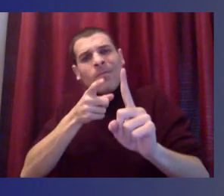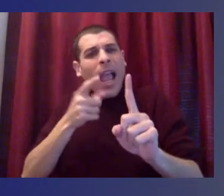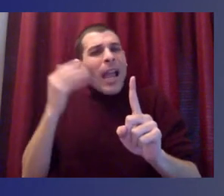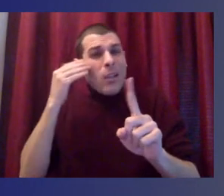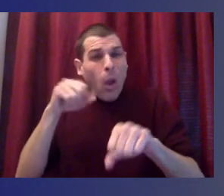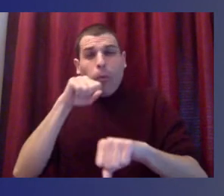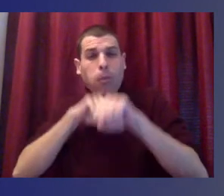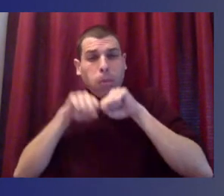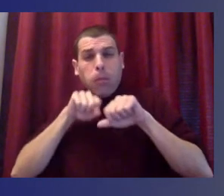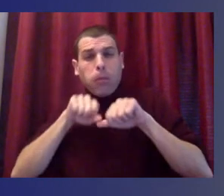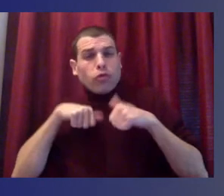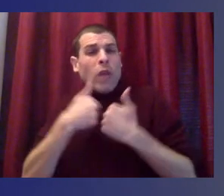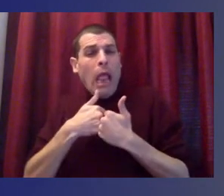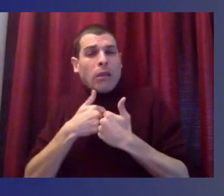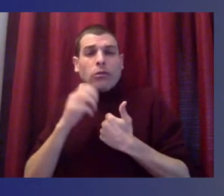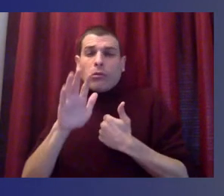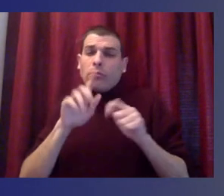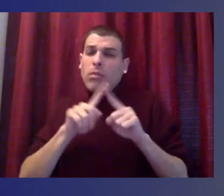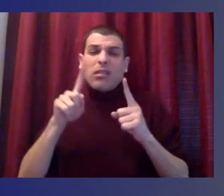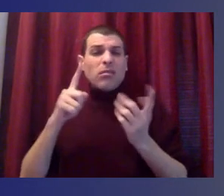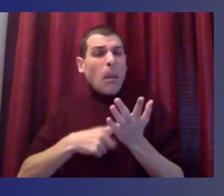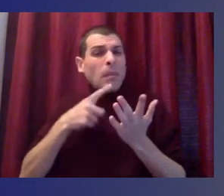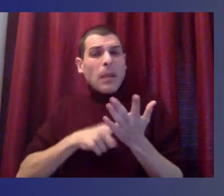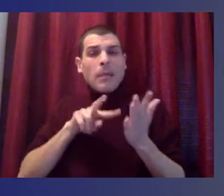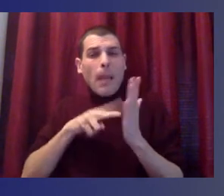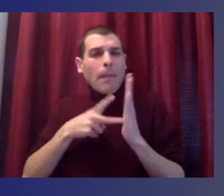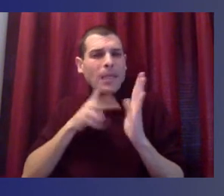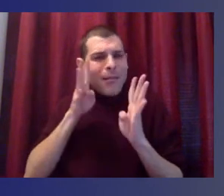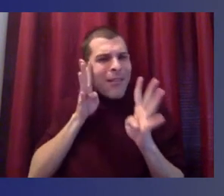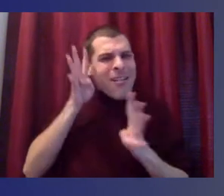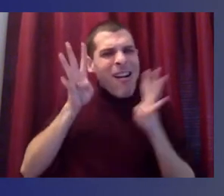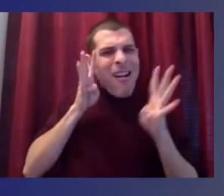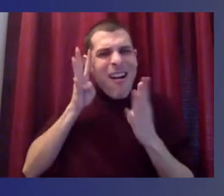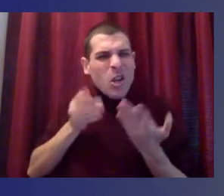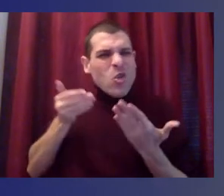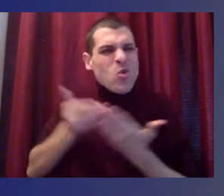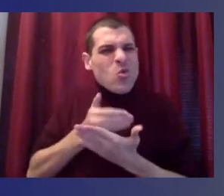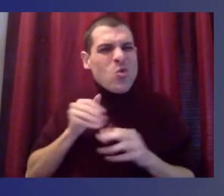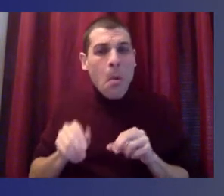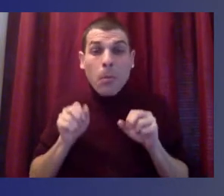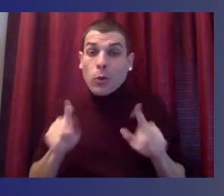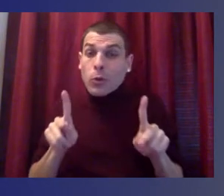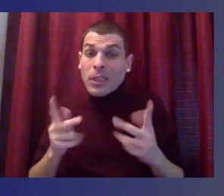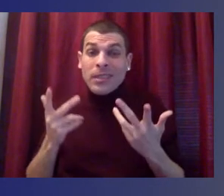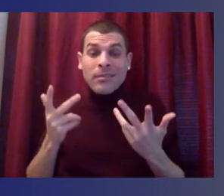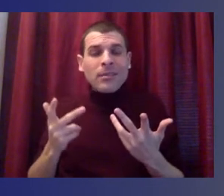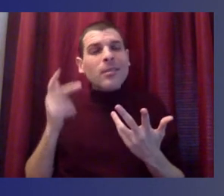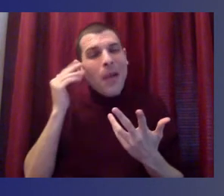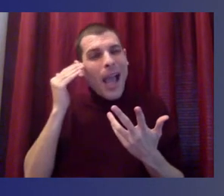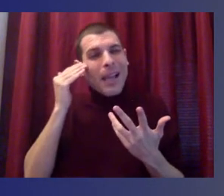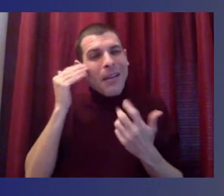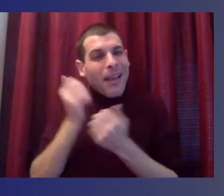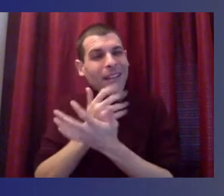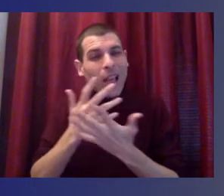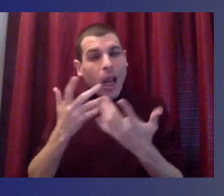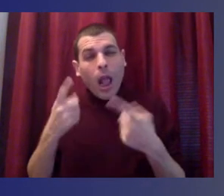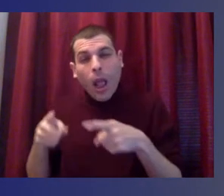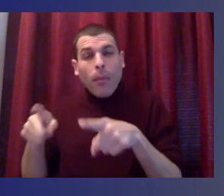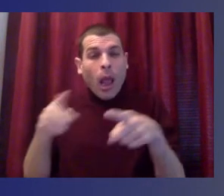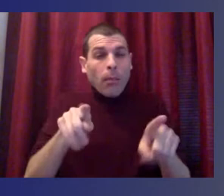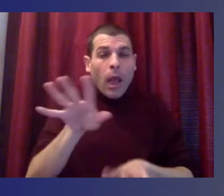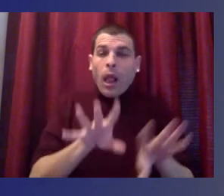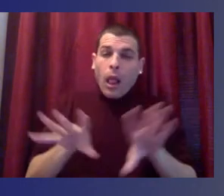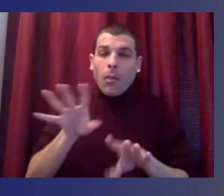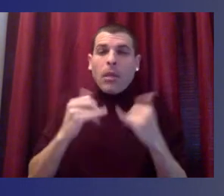in fact, create sometimes other opportunities. So in the middle of all of this, I feel like it's a real privilege. It's an opportunity to apply